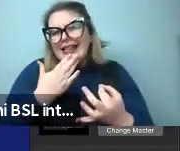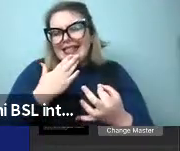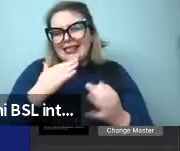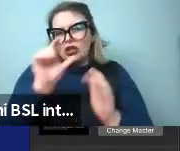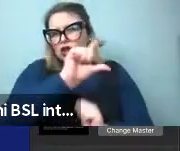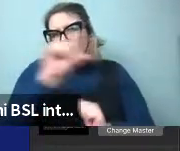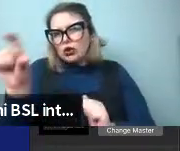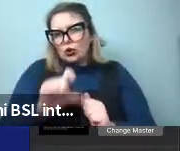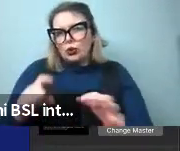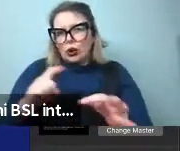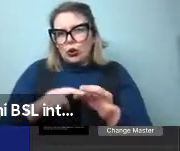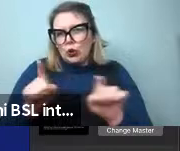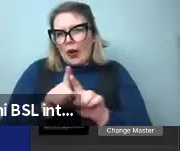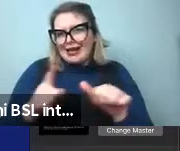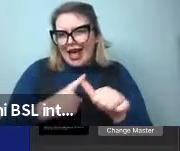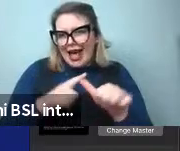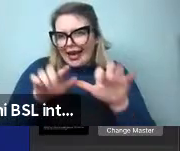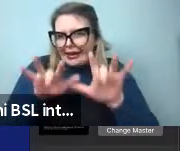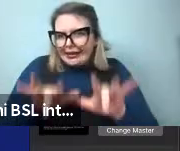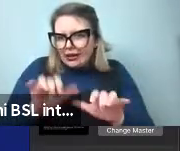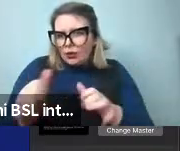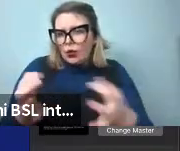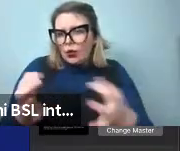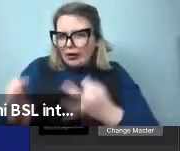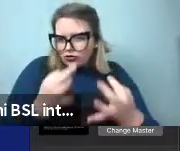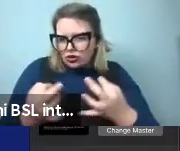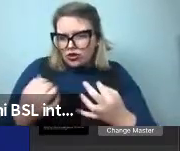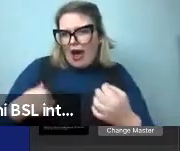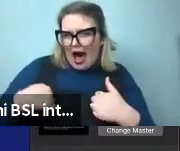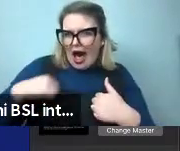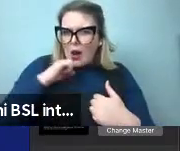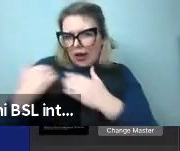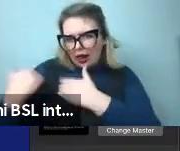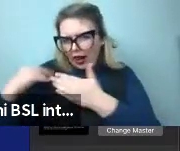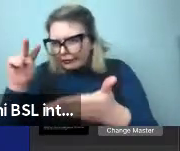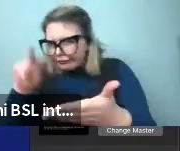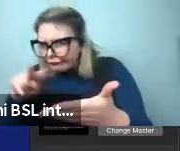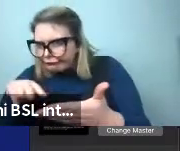will follow those up throughout the, well, during the question period.